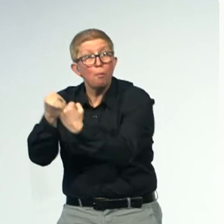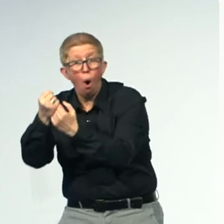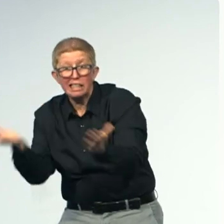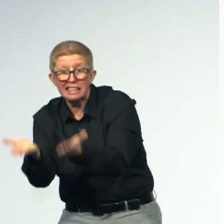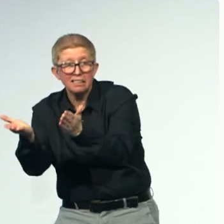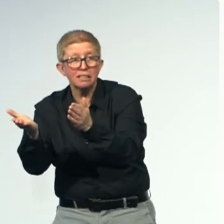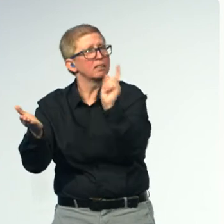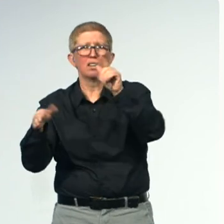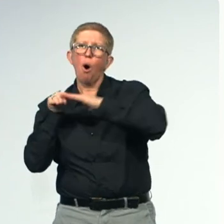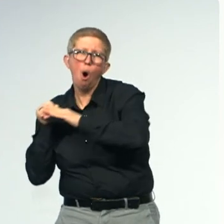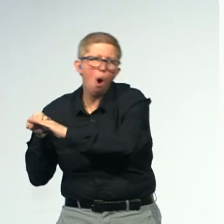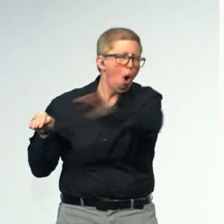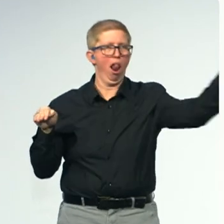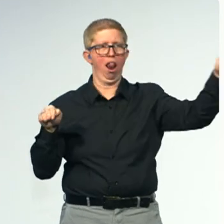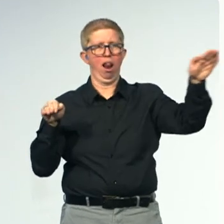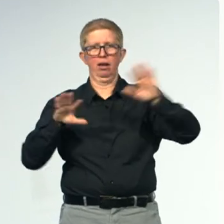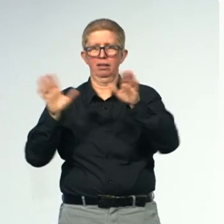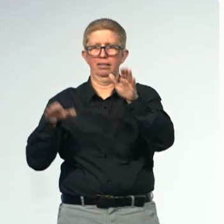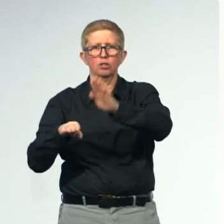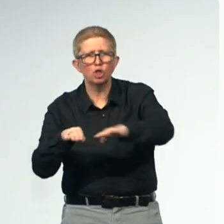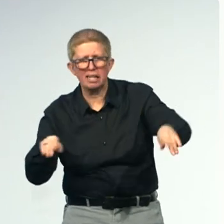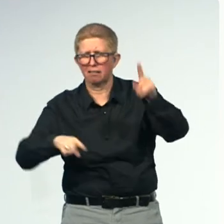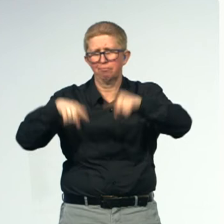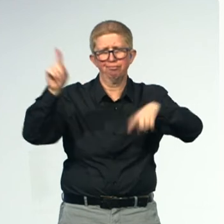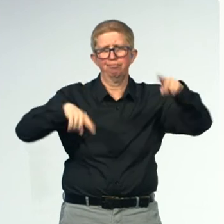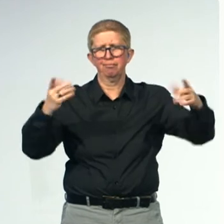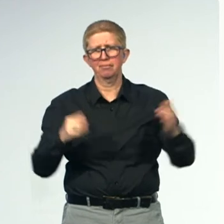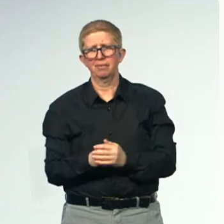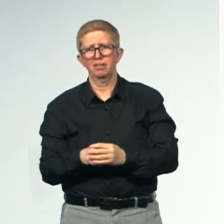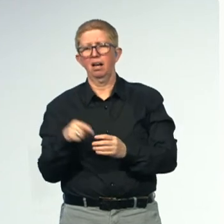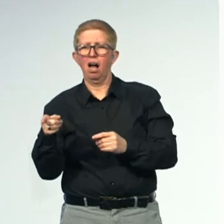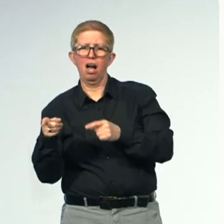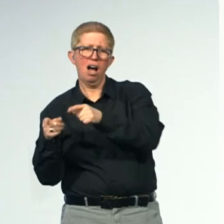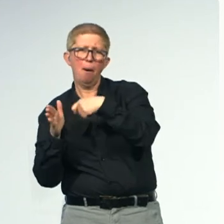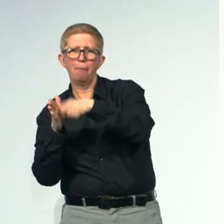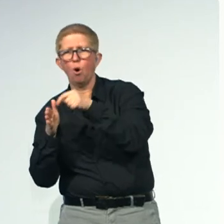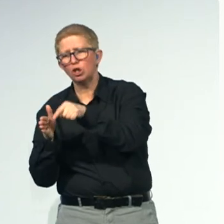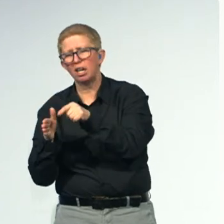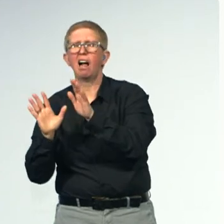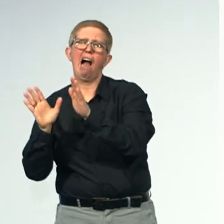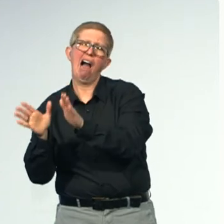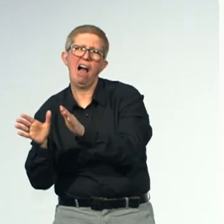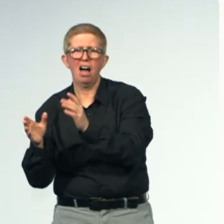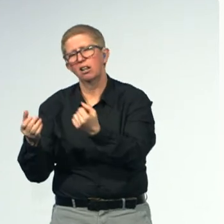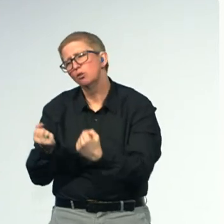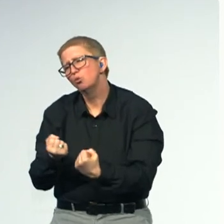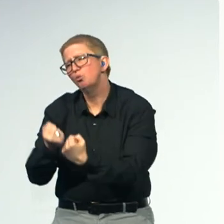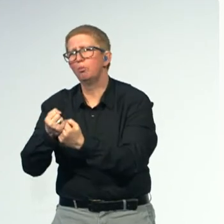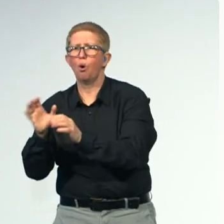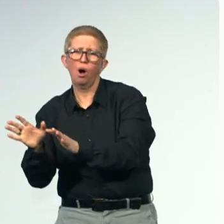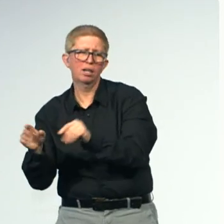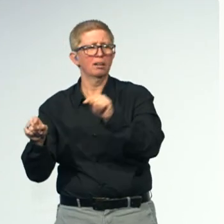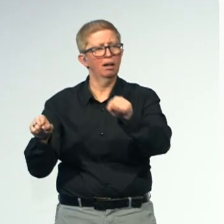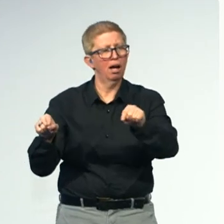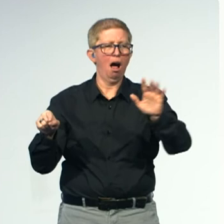for the team or a new welfare project for people with special needs. It's about that we are losing all of these